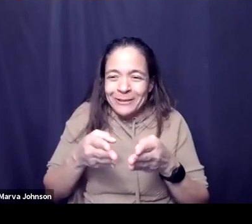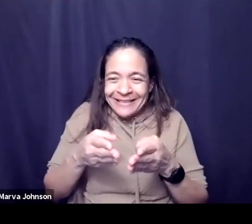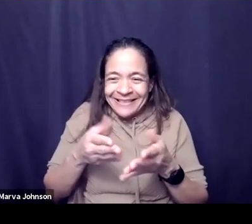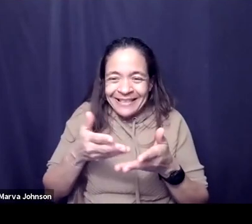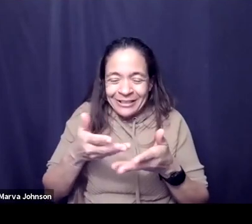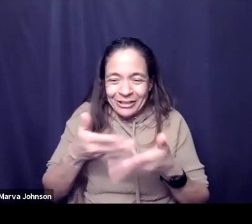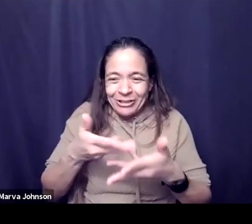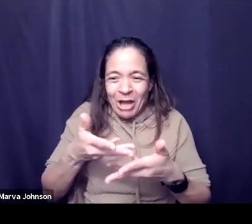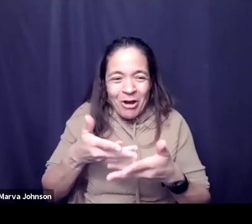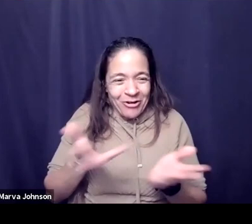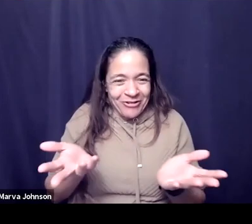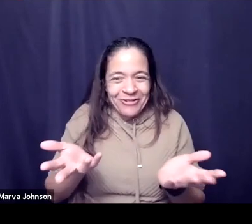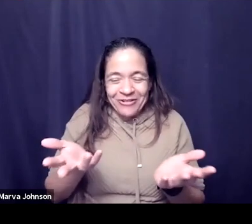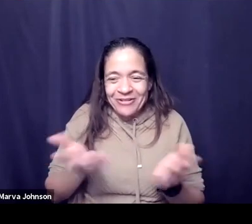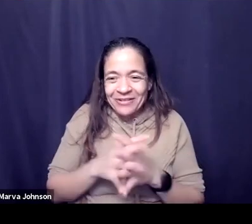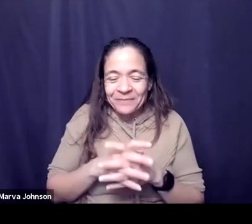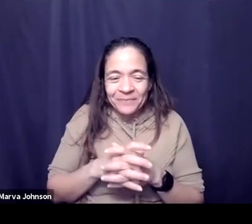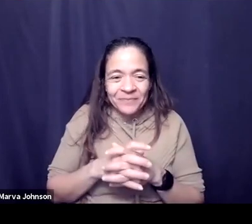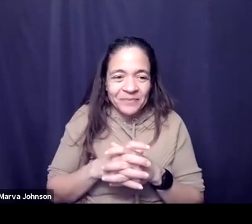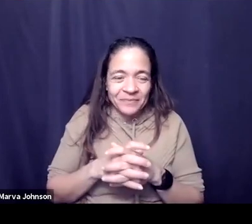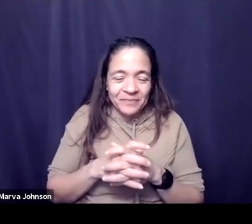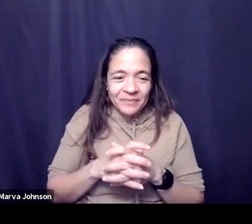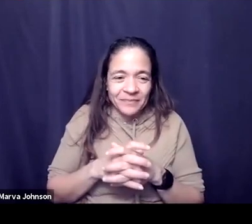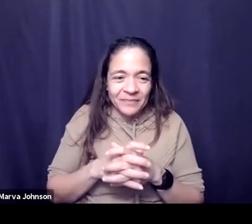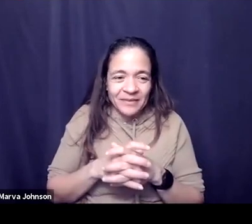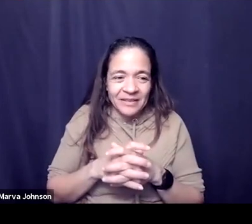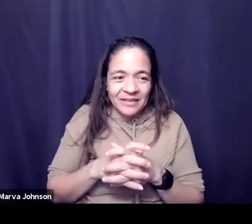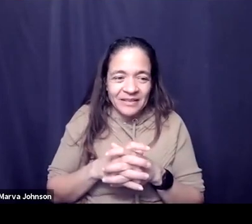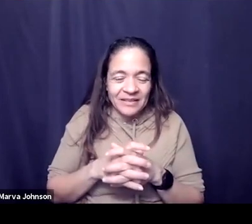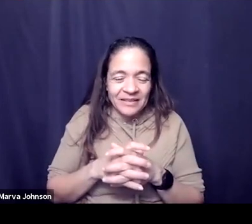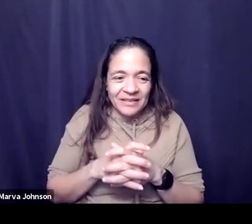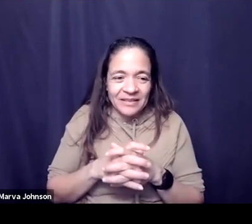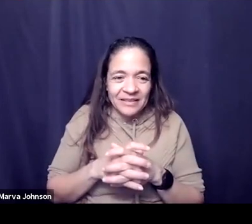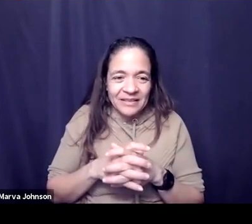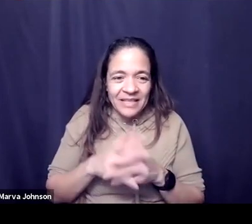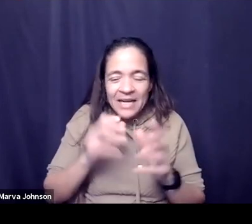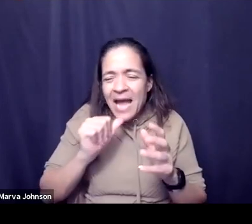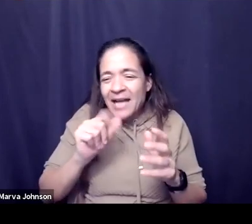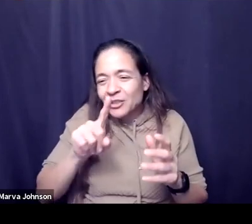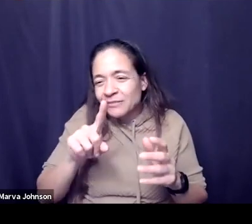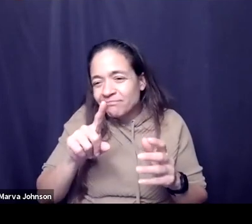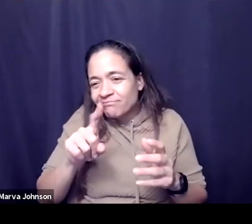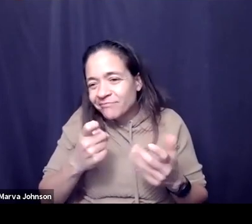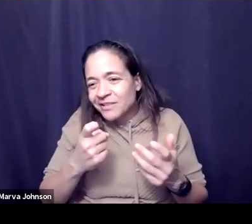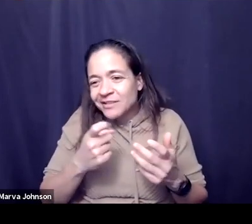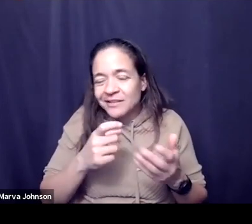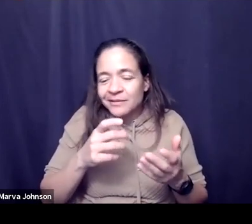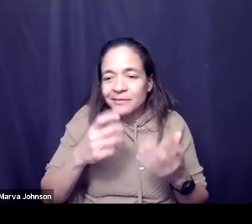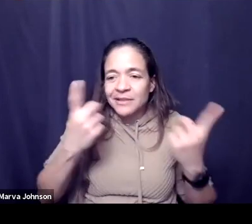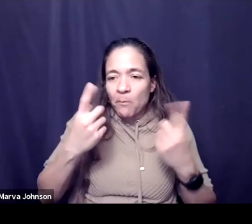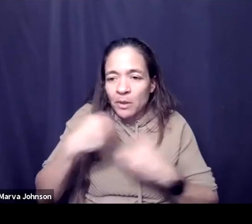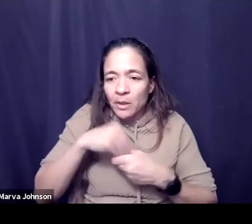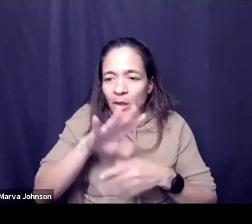and honestly on a more specific level the idea of not just losing someone in general but you know losing a parent or losing a child or losing